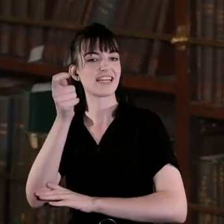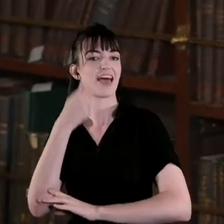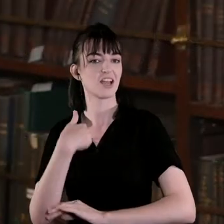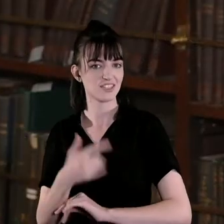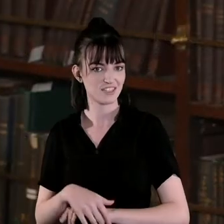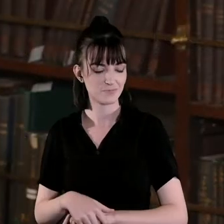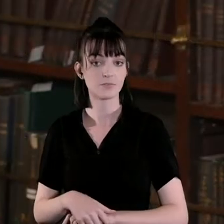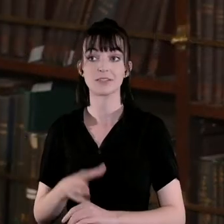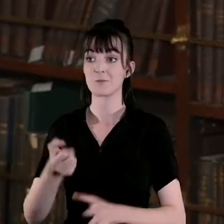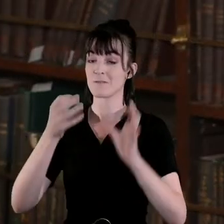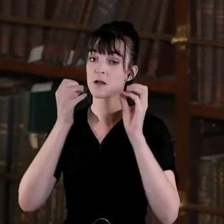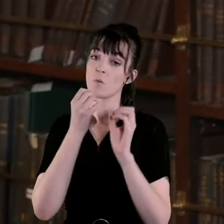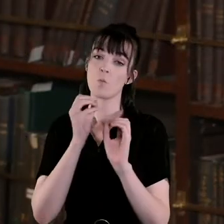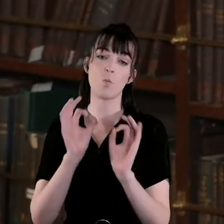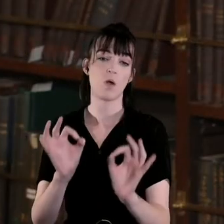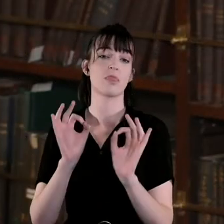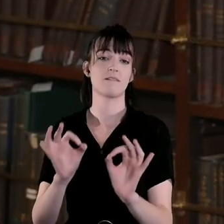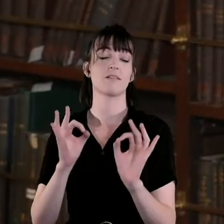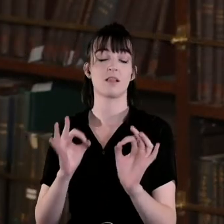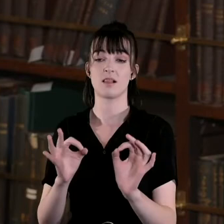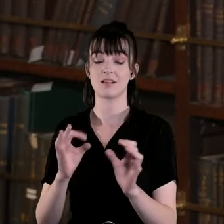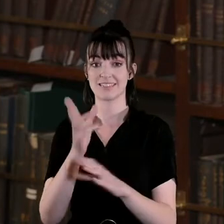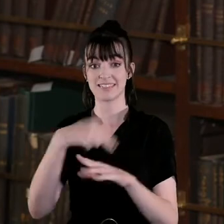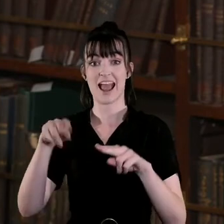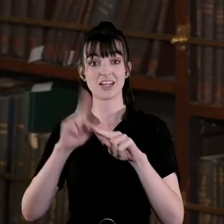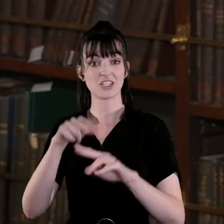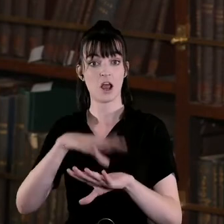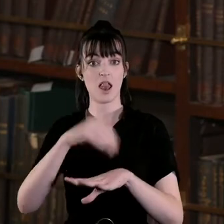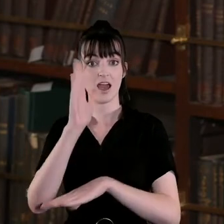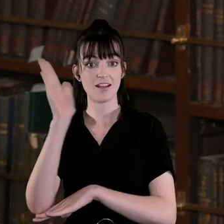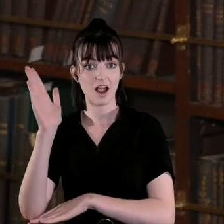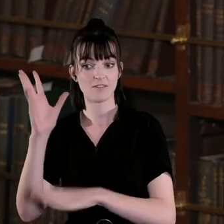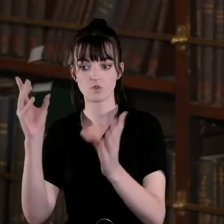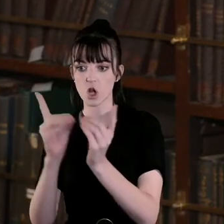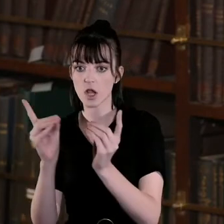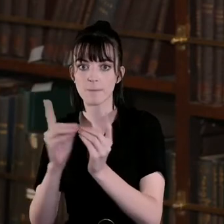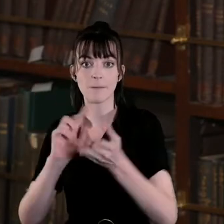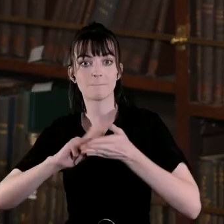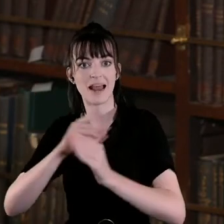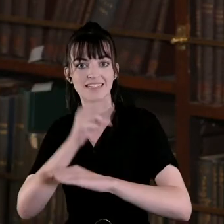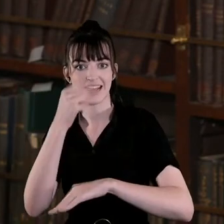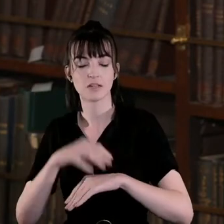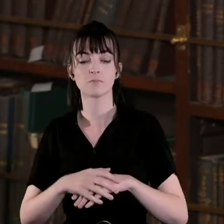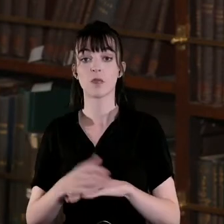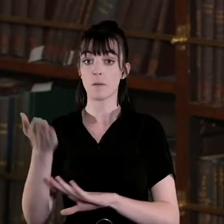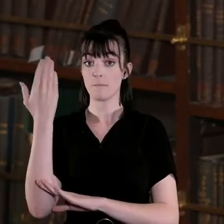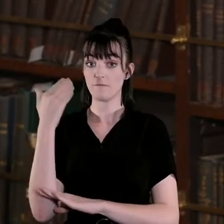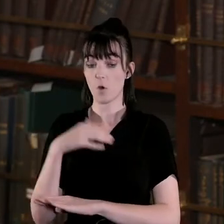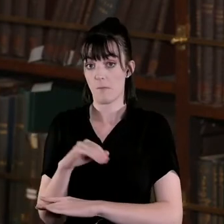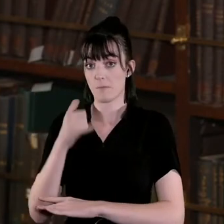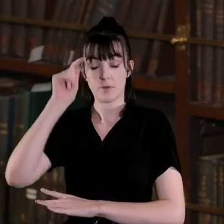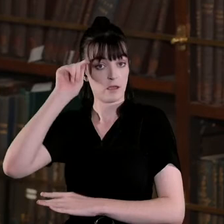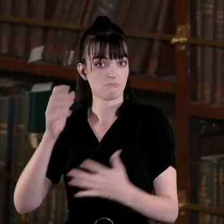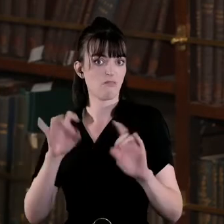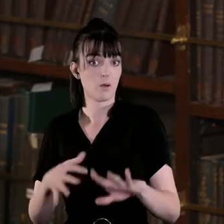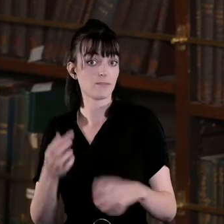have a wonderful national archives organising today's wonderful documents and collections there and perhaps in the past we might have thought if you want to understand the